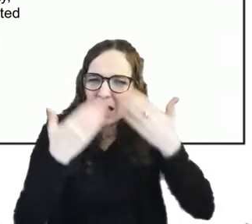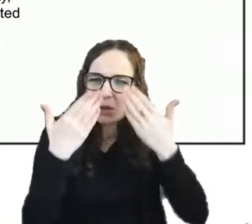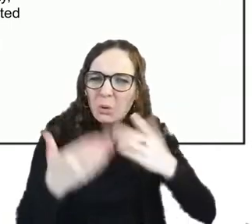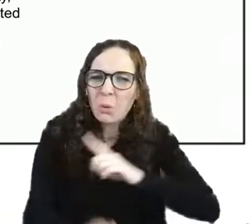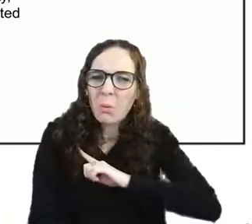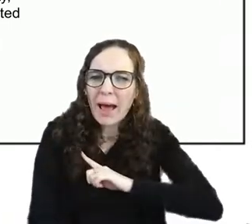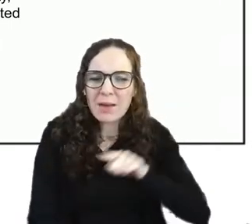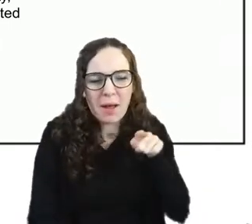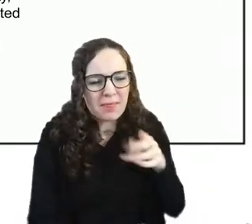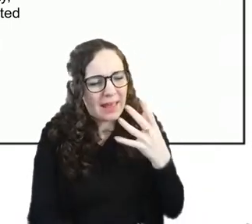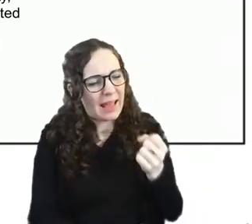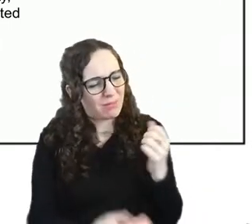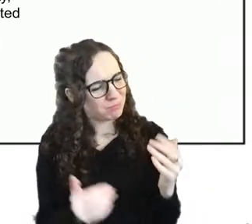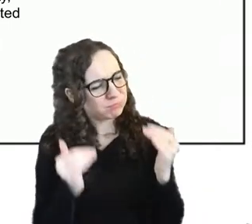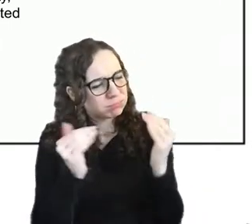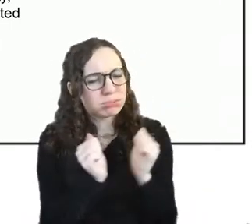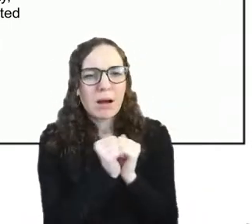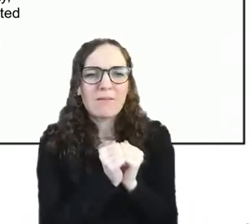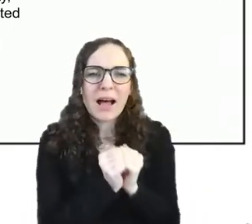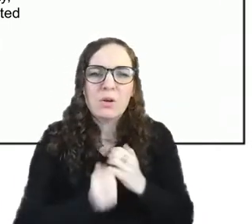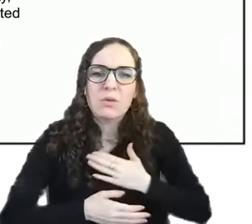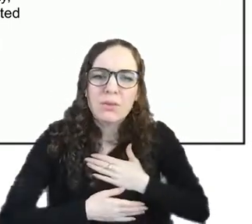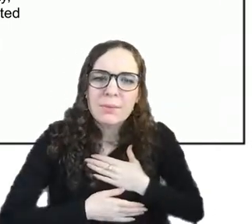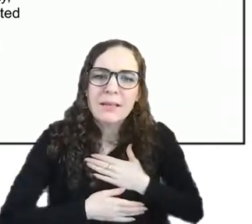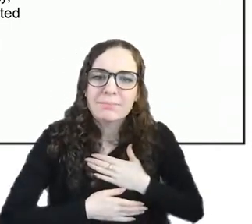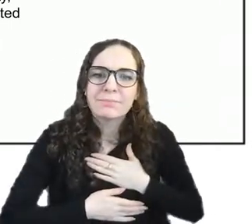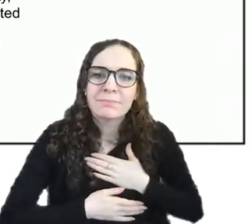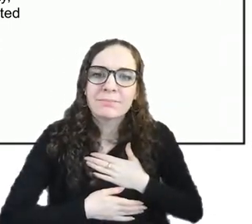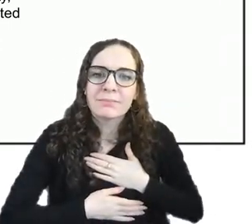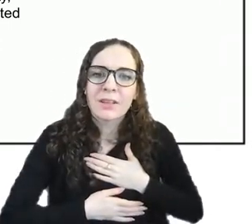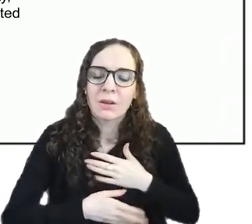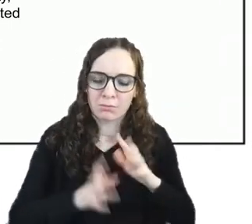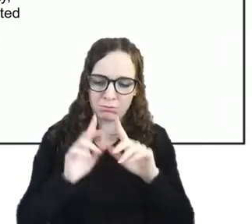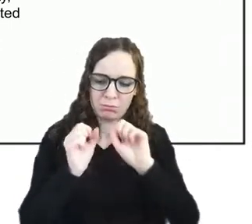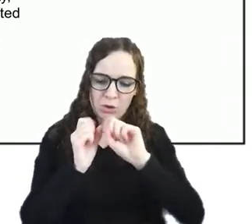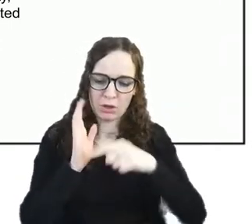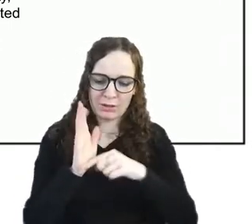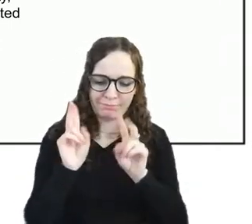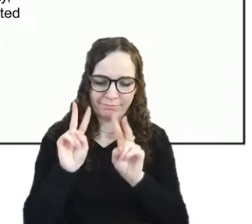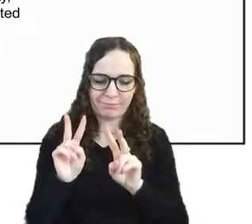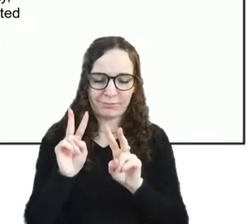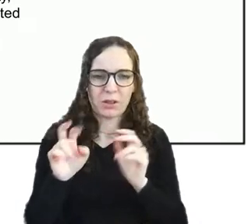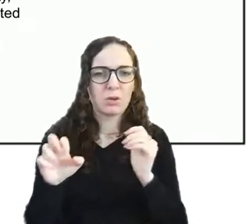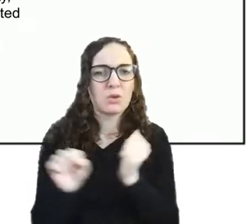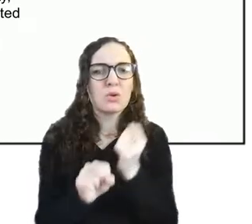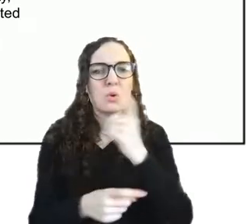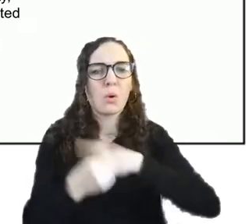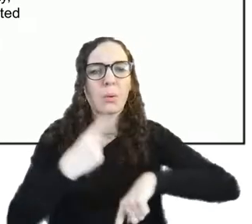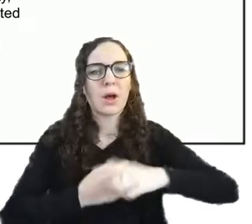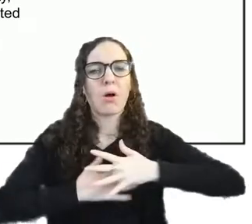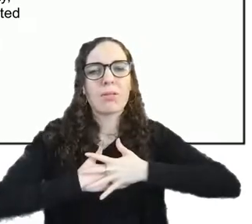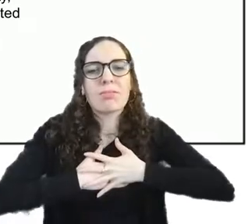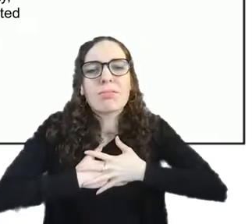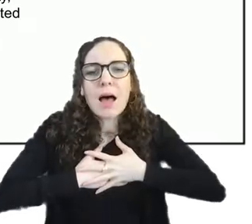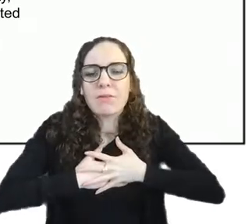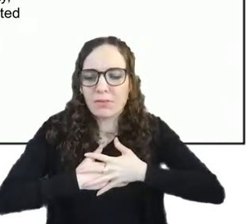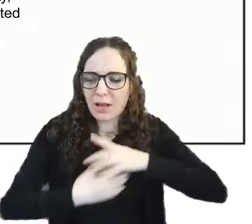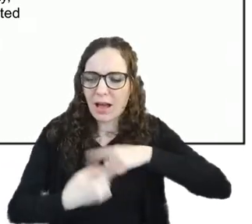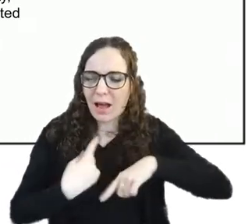um and the this project is around like do we love our phones because people often say they love their phones but